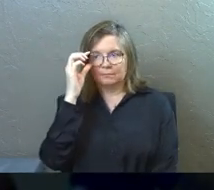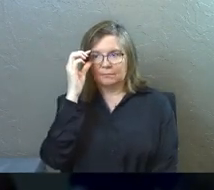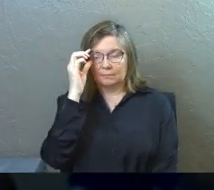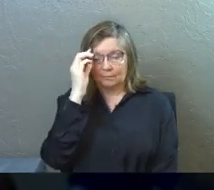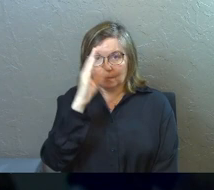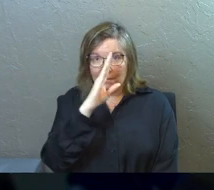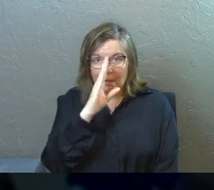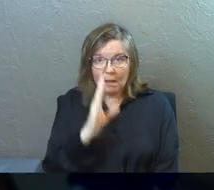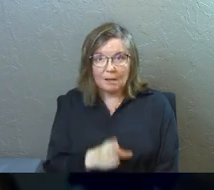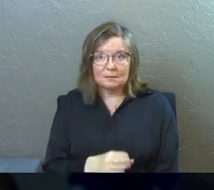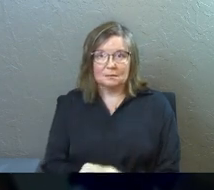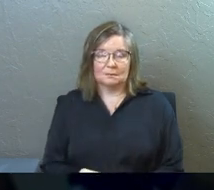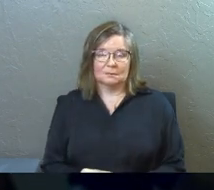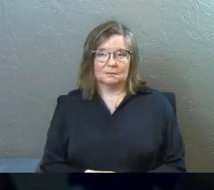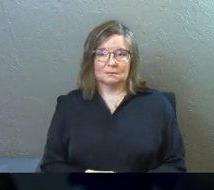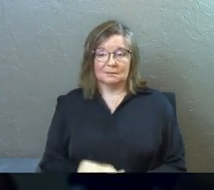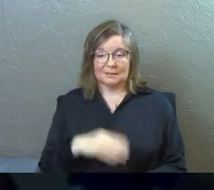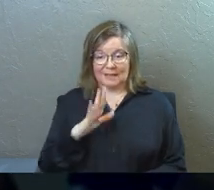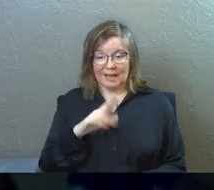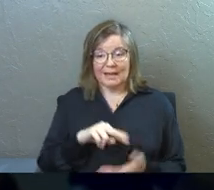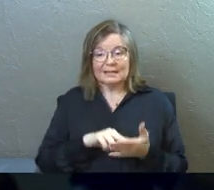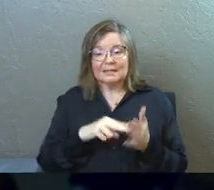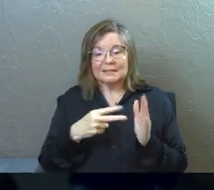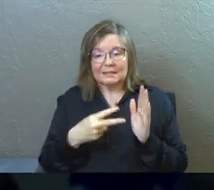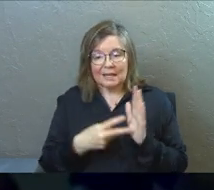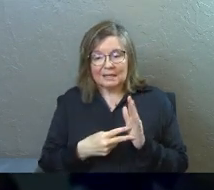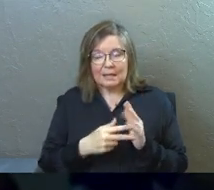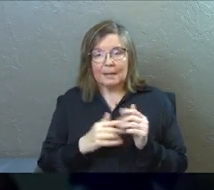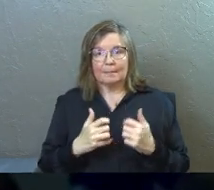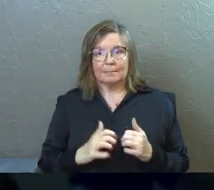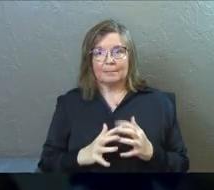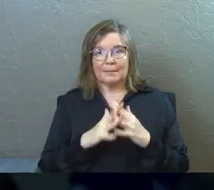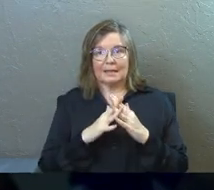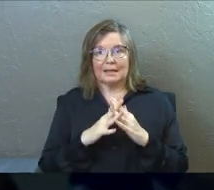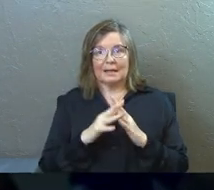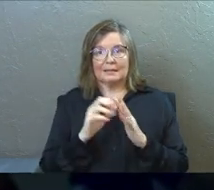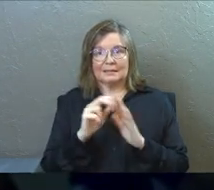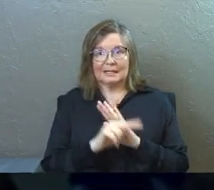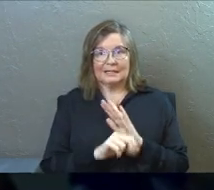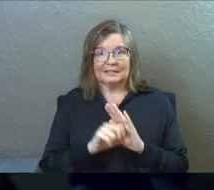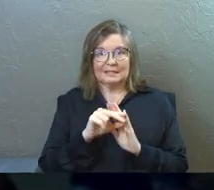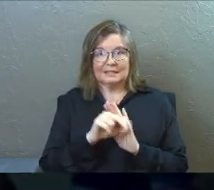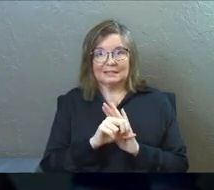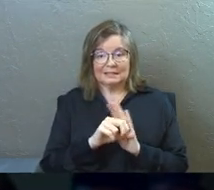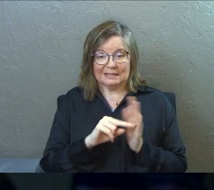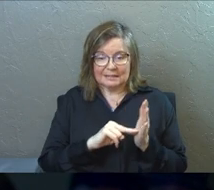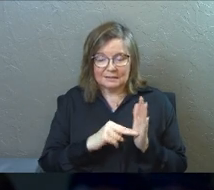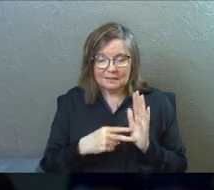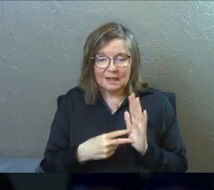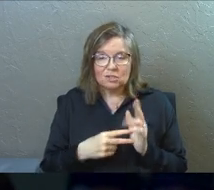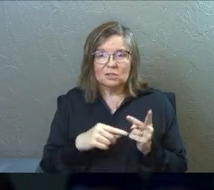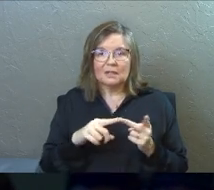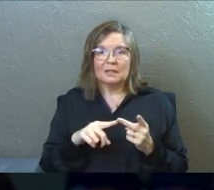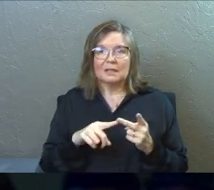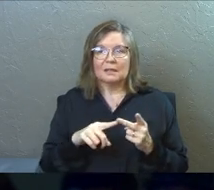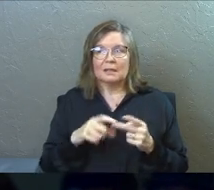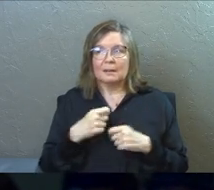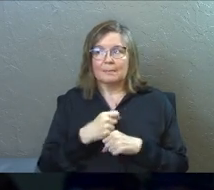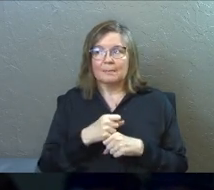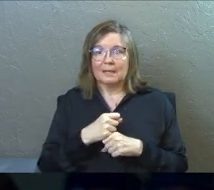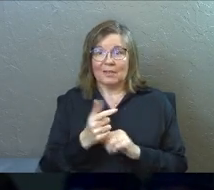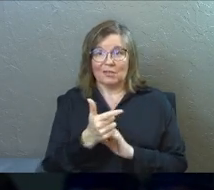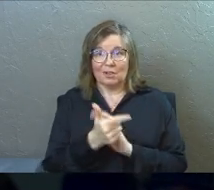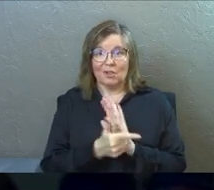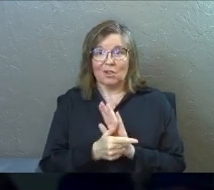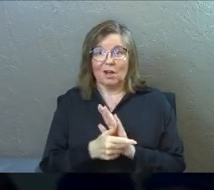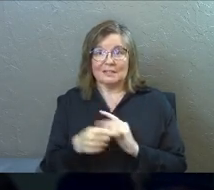Blunt. He said, God intentionally built the seasons. He intentionally built